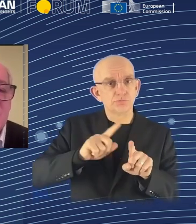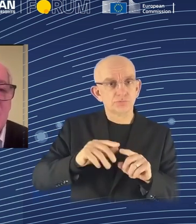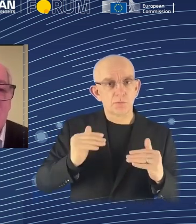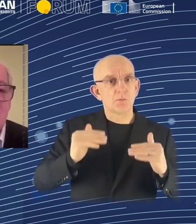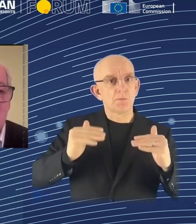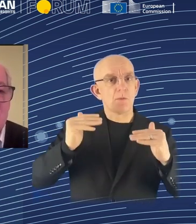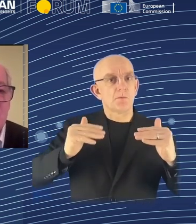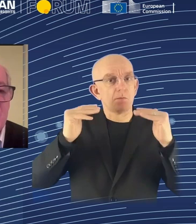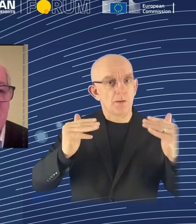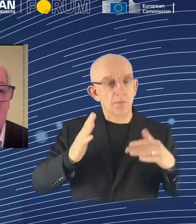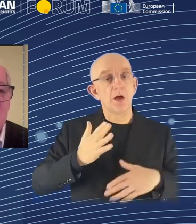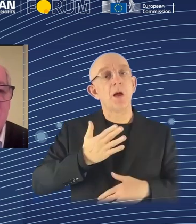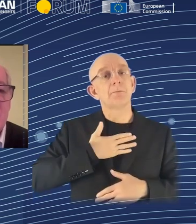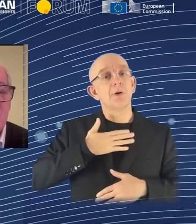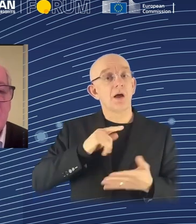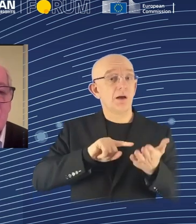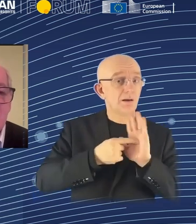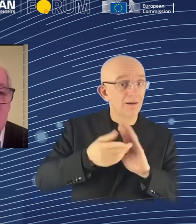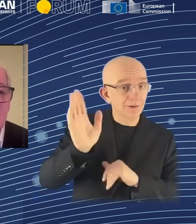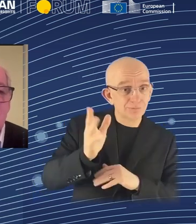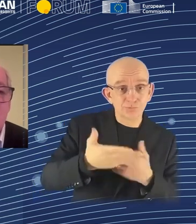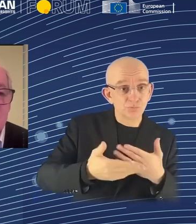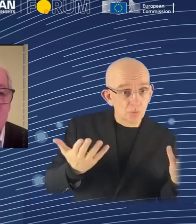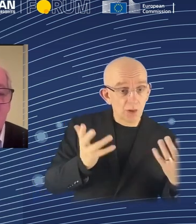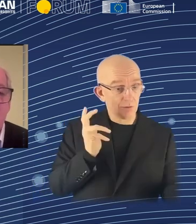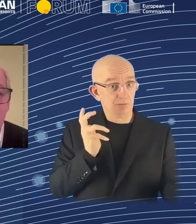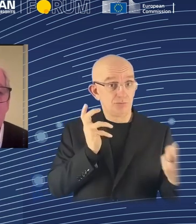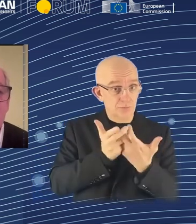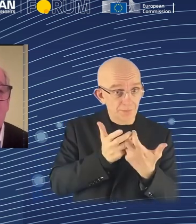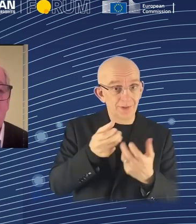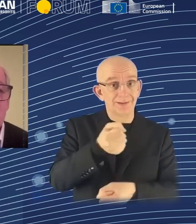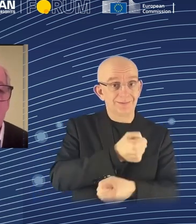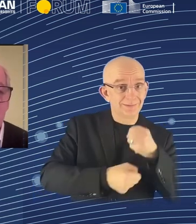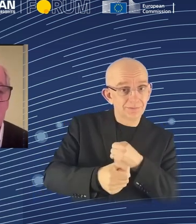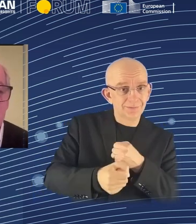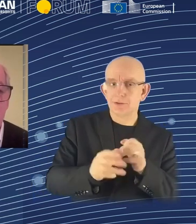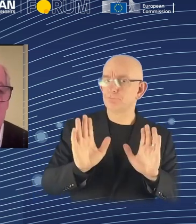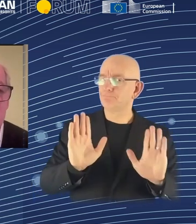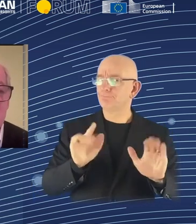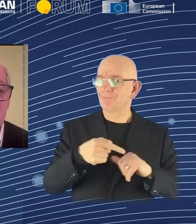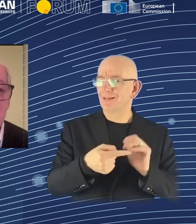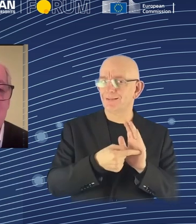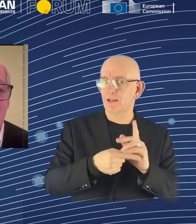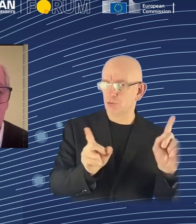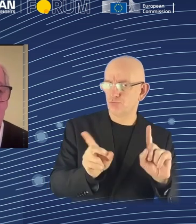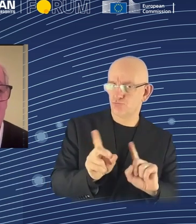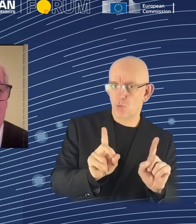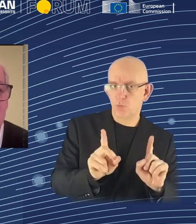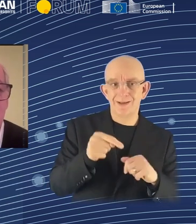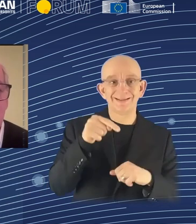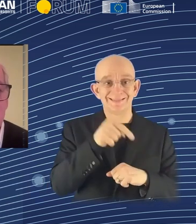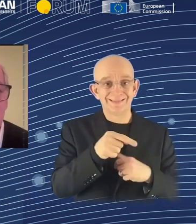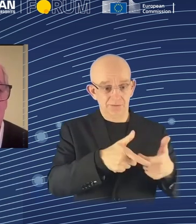not a property of the technology. They're also a property of the demand response to the output